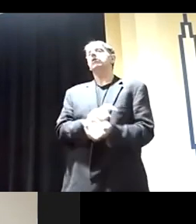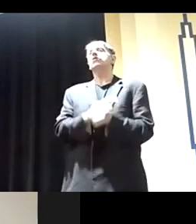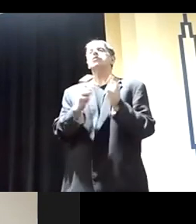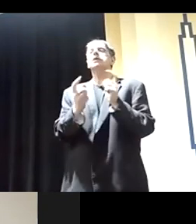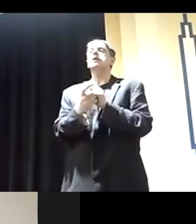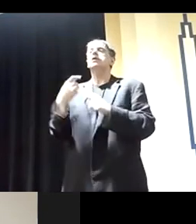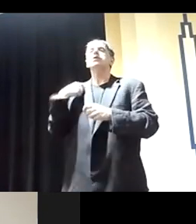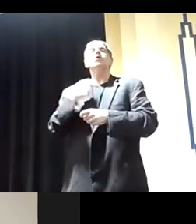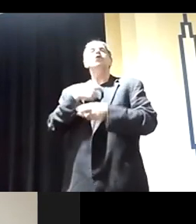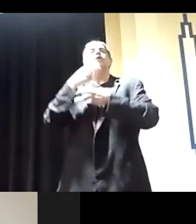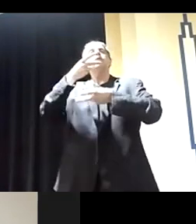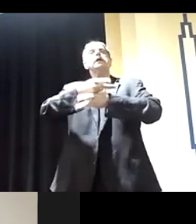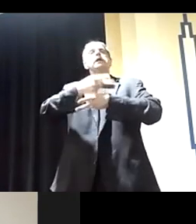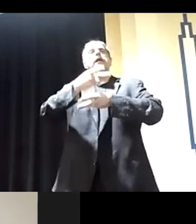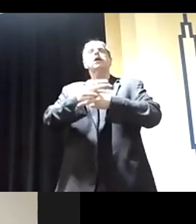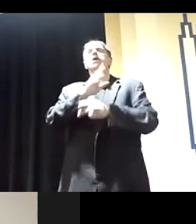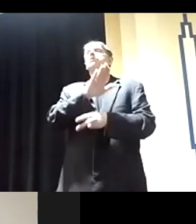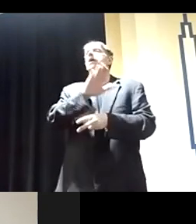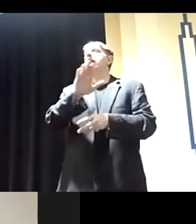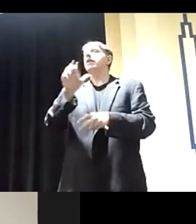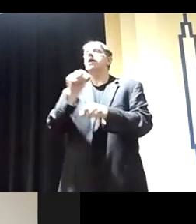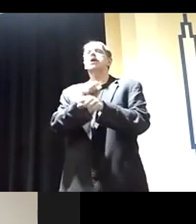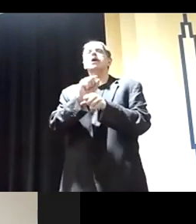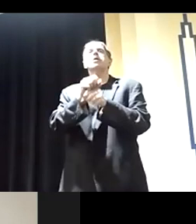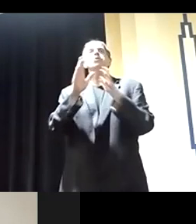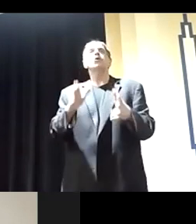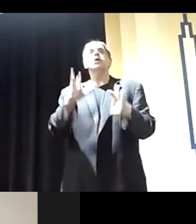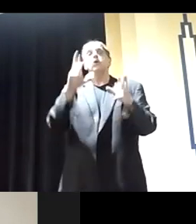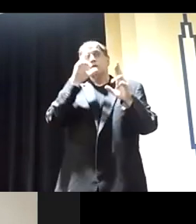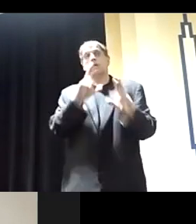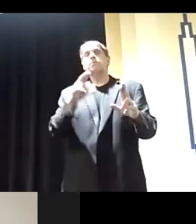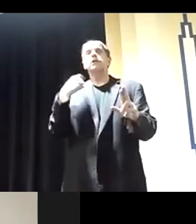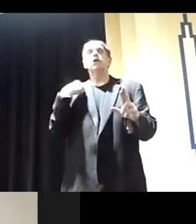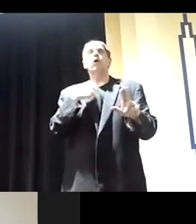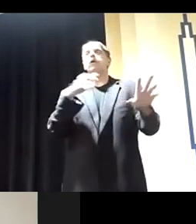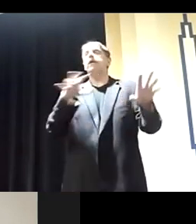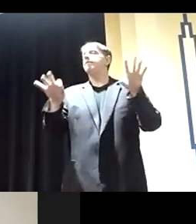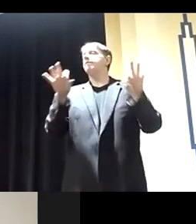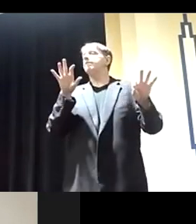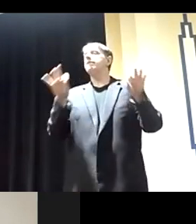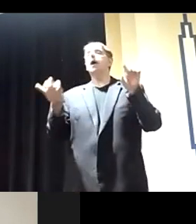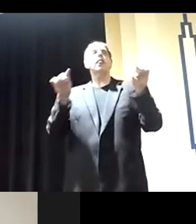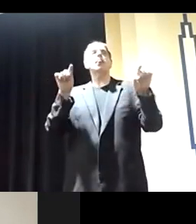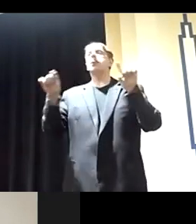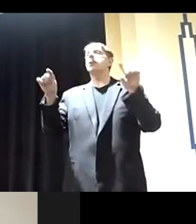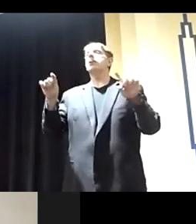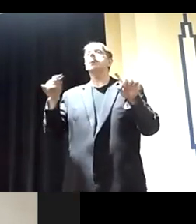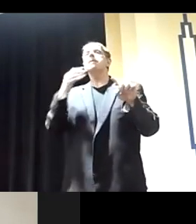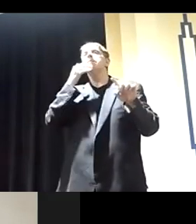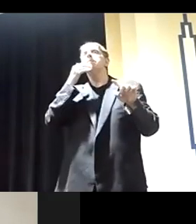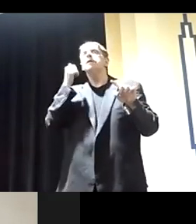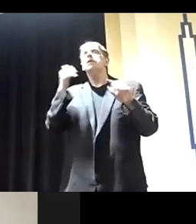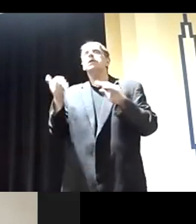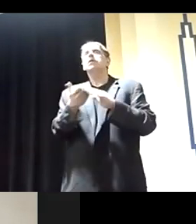of and the corporate are respected in fact. But furthermore, I think it's about making sure that we remain in the